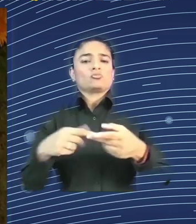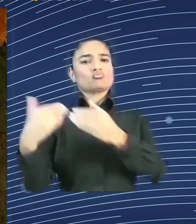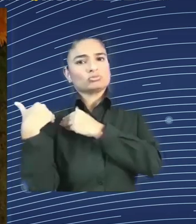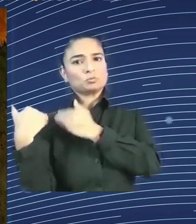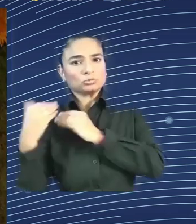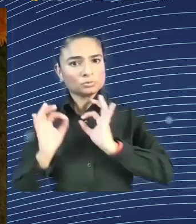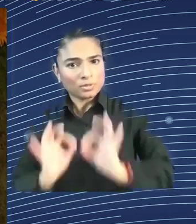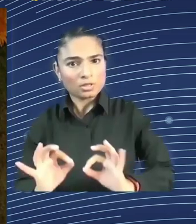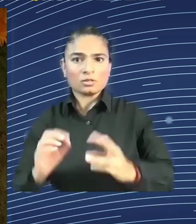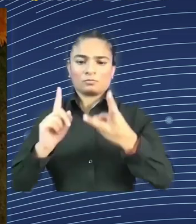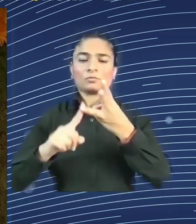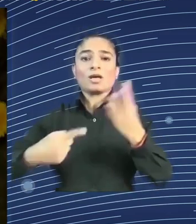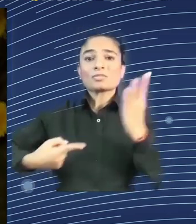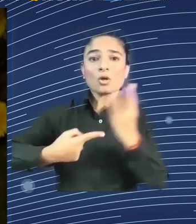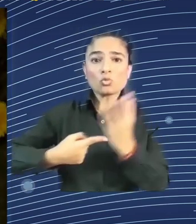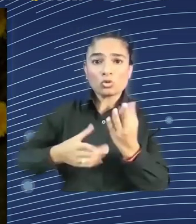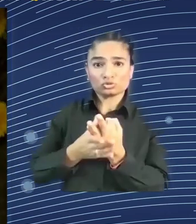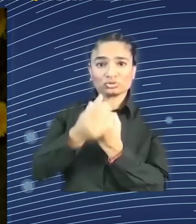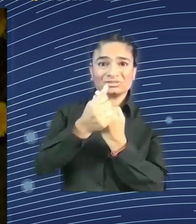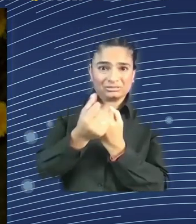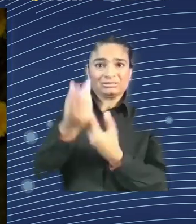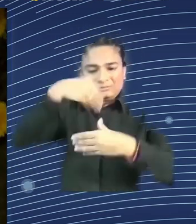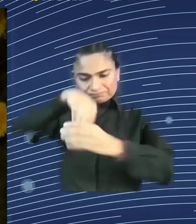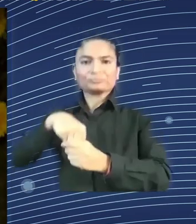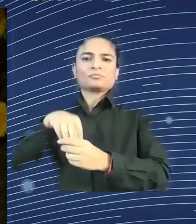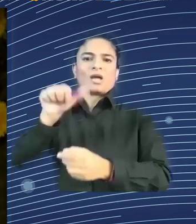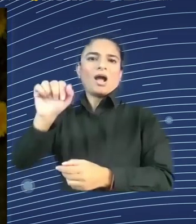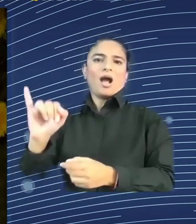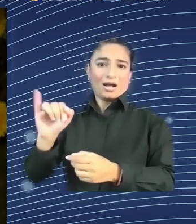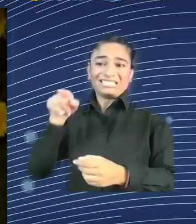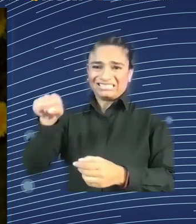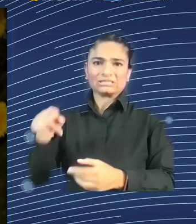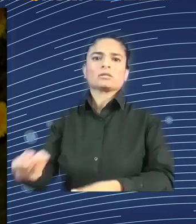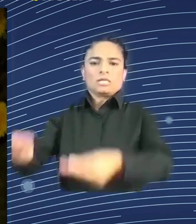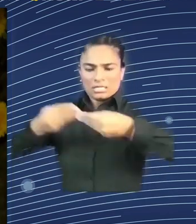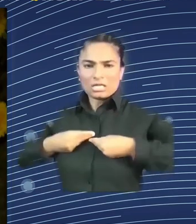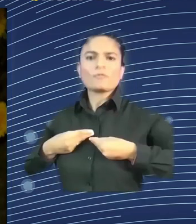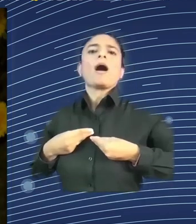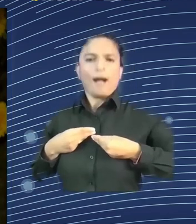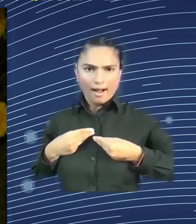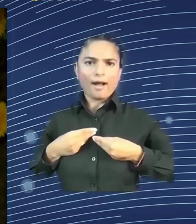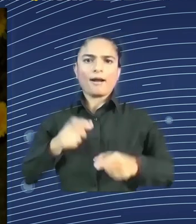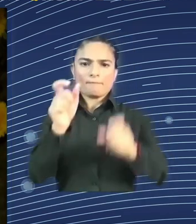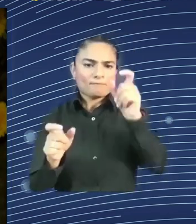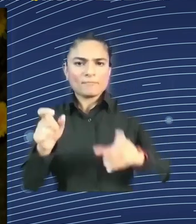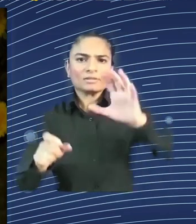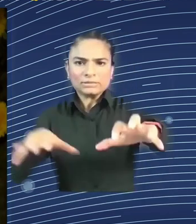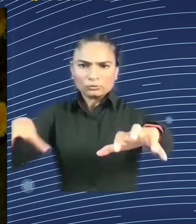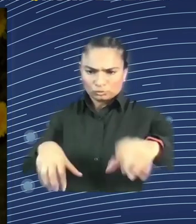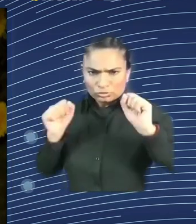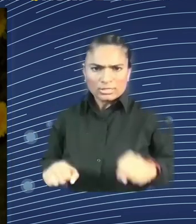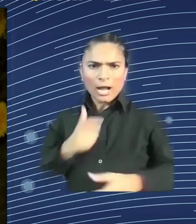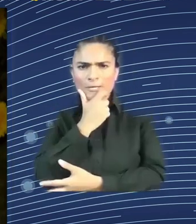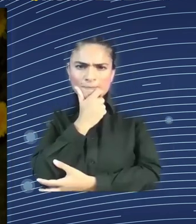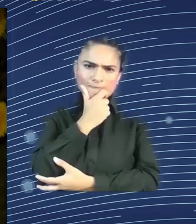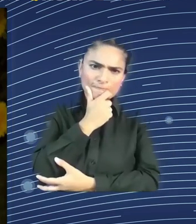allow every sector to take on these new technologies into their own curriculum. Could you talk a